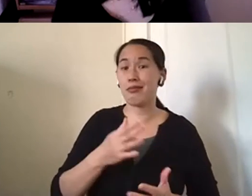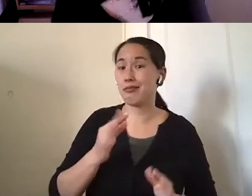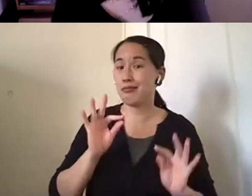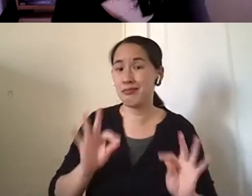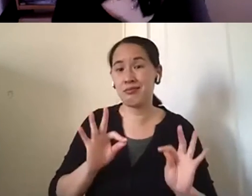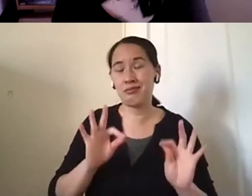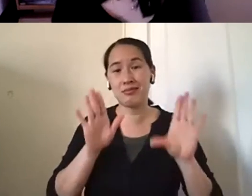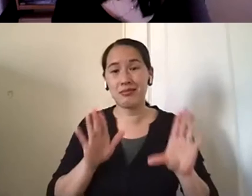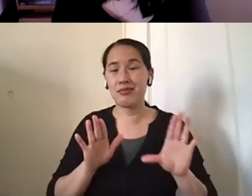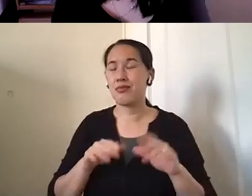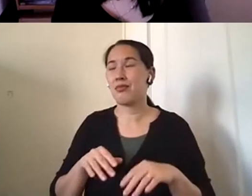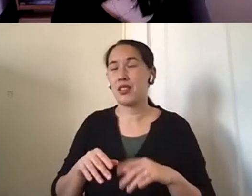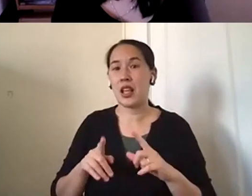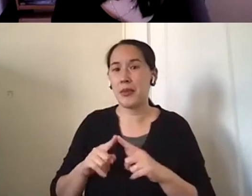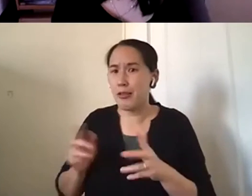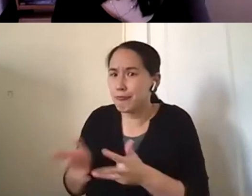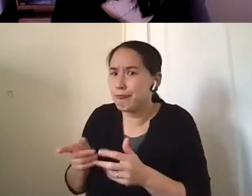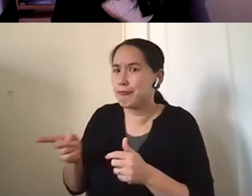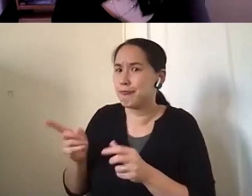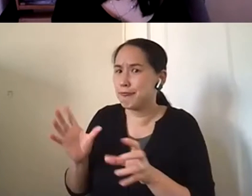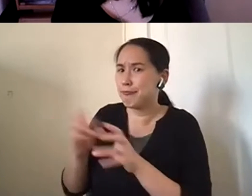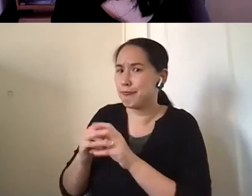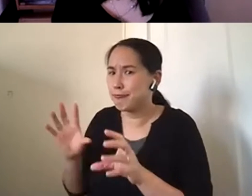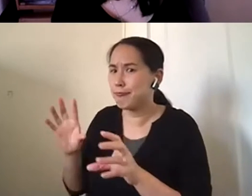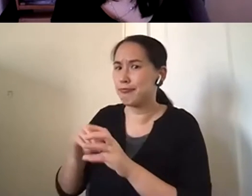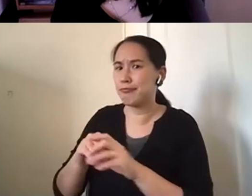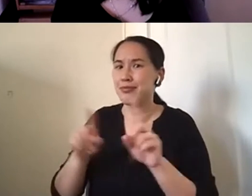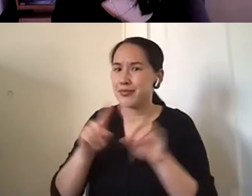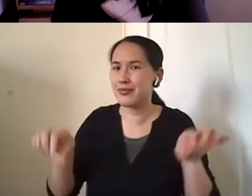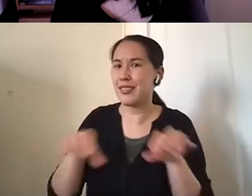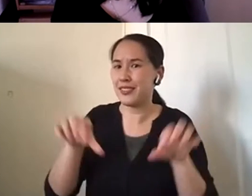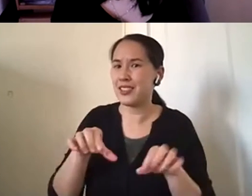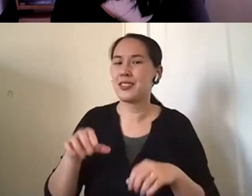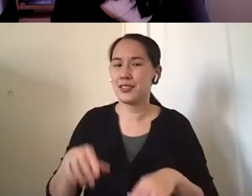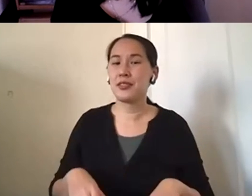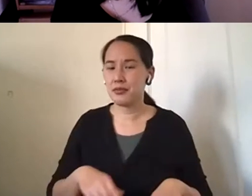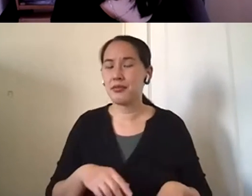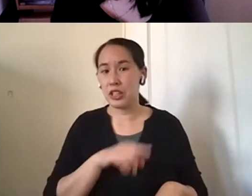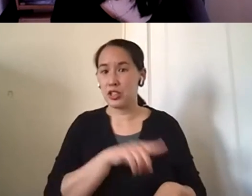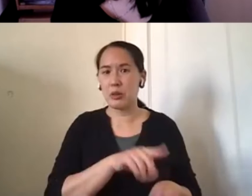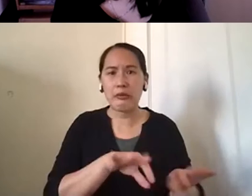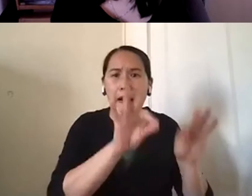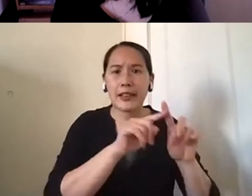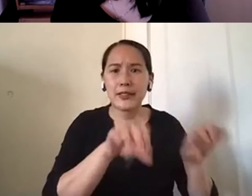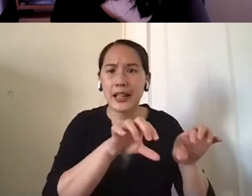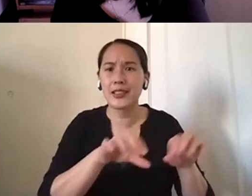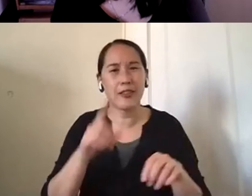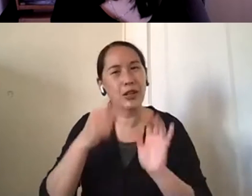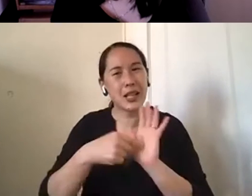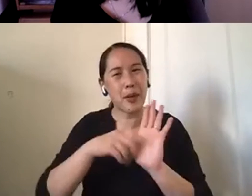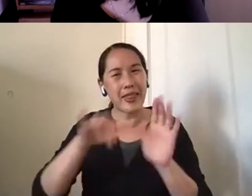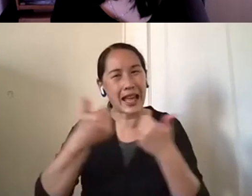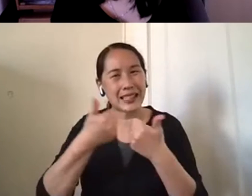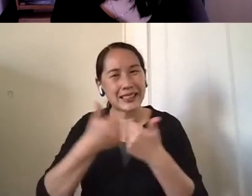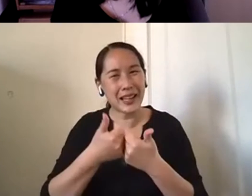the hired caregivers to participate in these activities that she found for him. So like this game that she invented